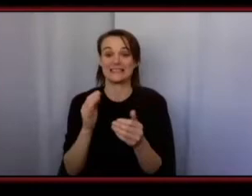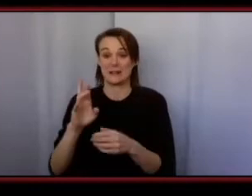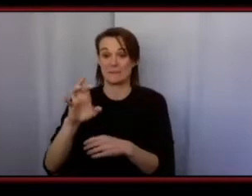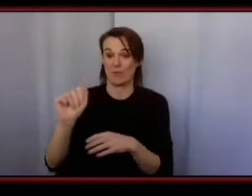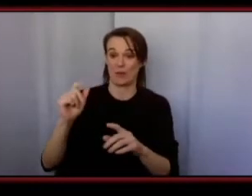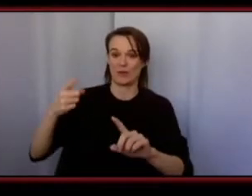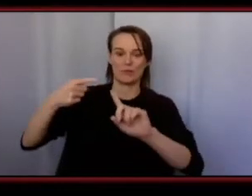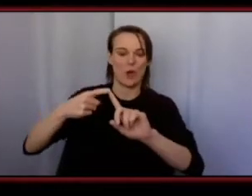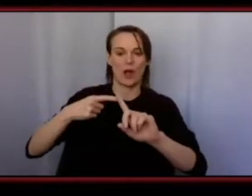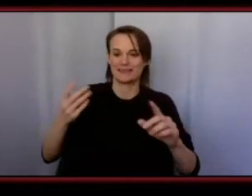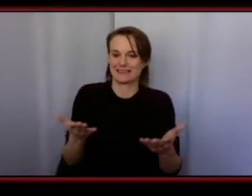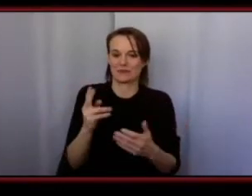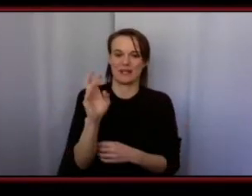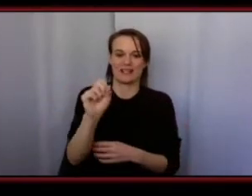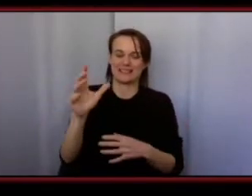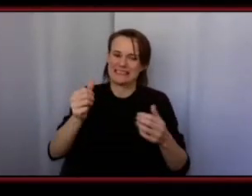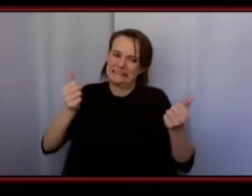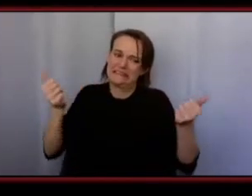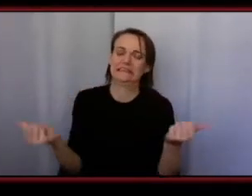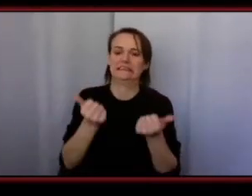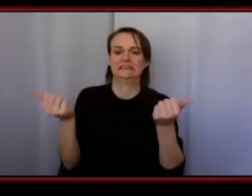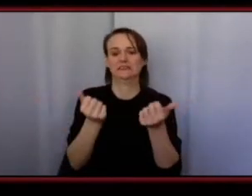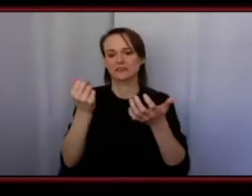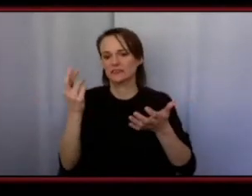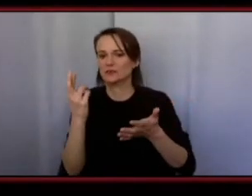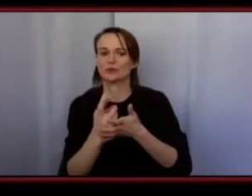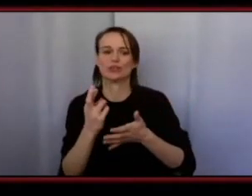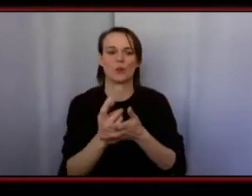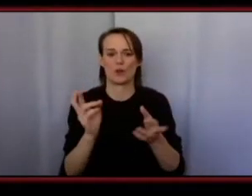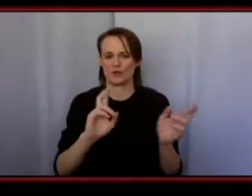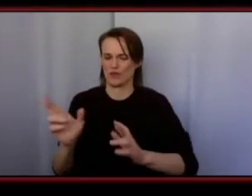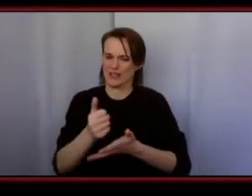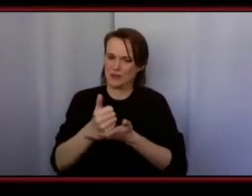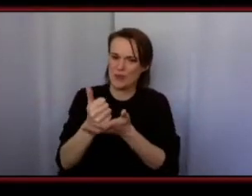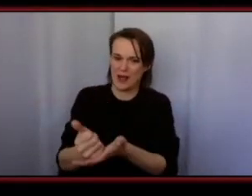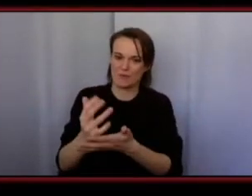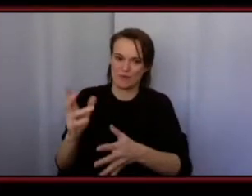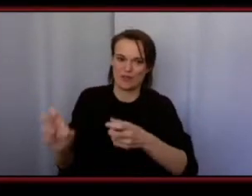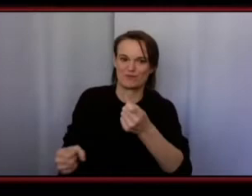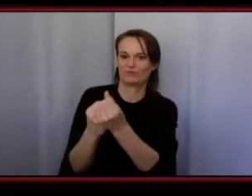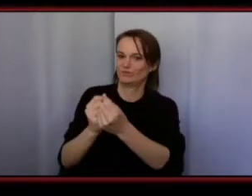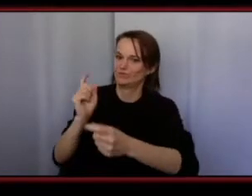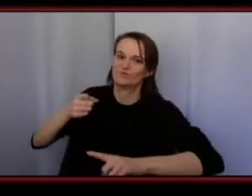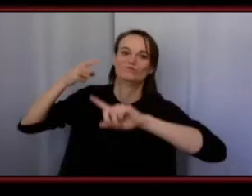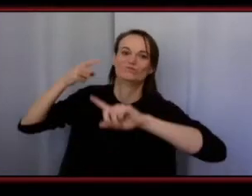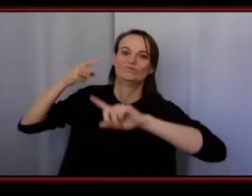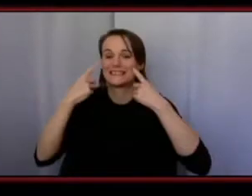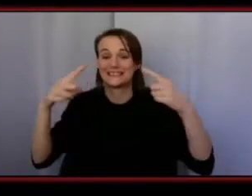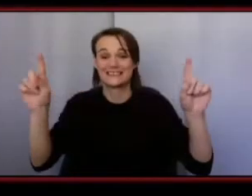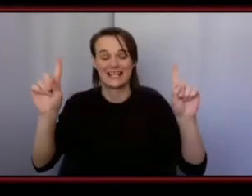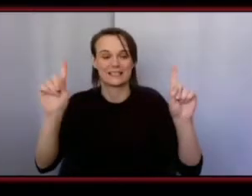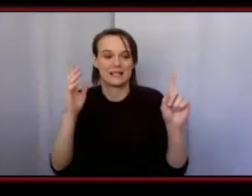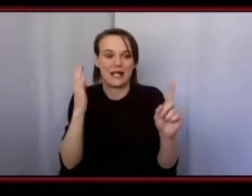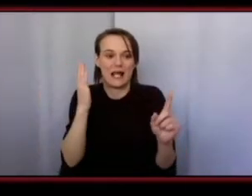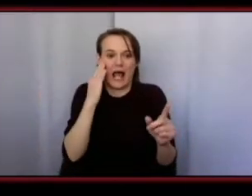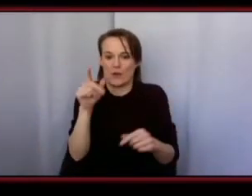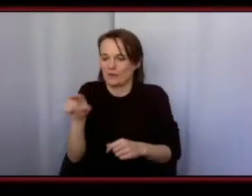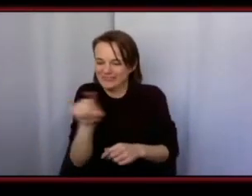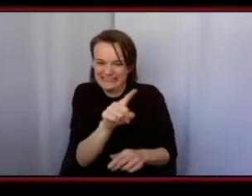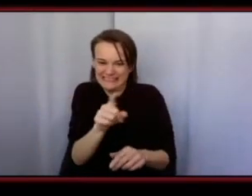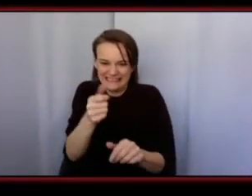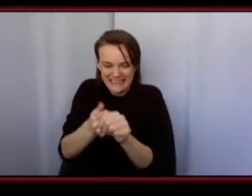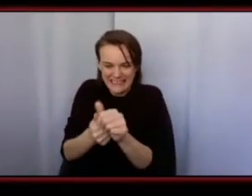says we have lots of resources here at nscc to help you strive to be the very best that you can be you know because i feel like everybody has something that they can offer